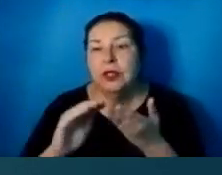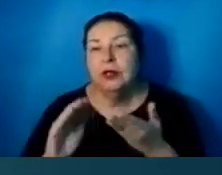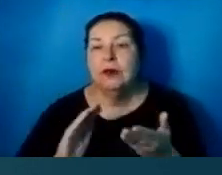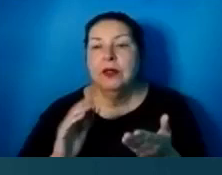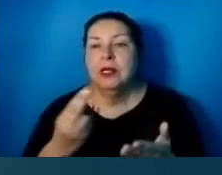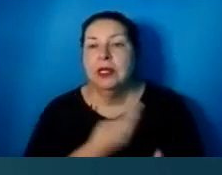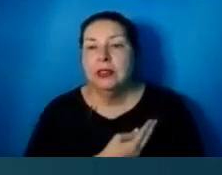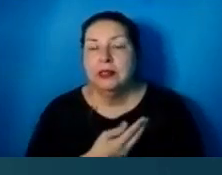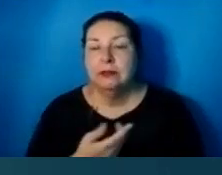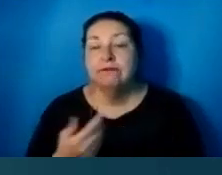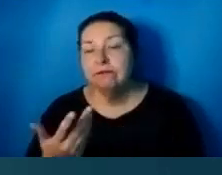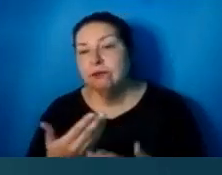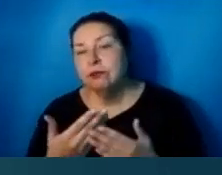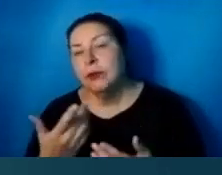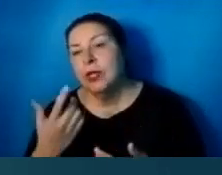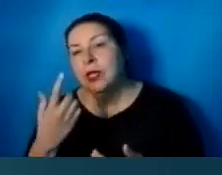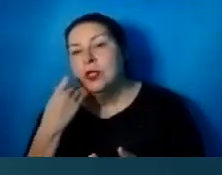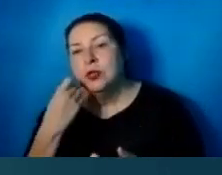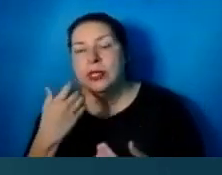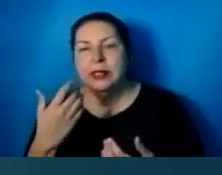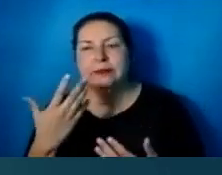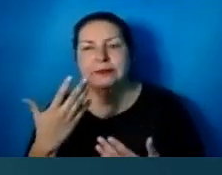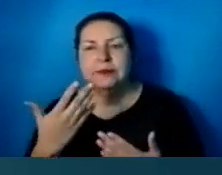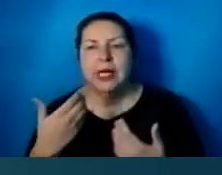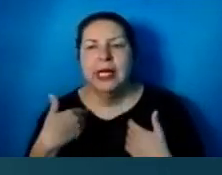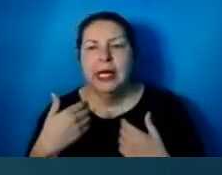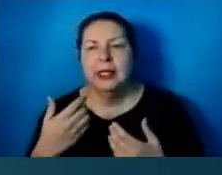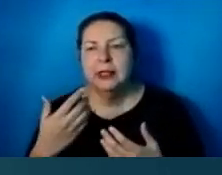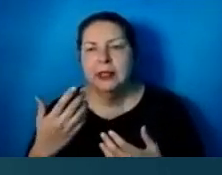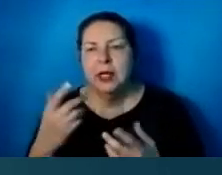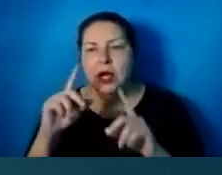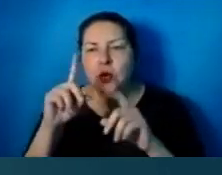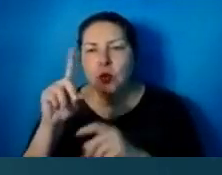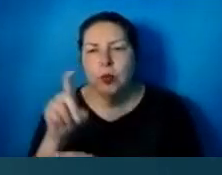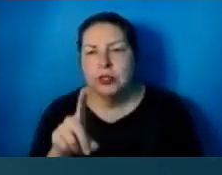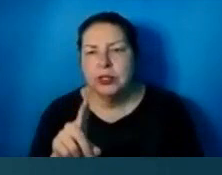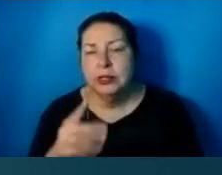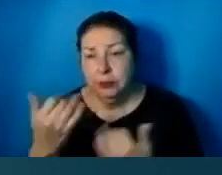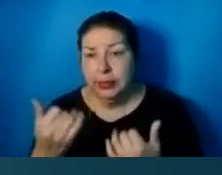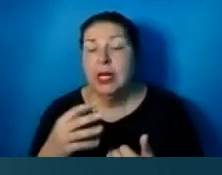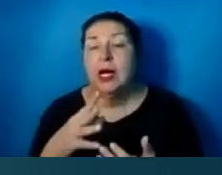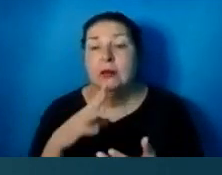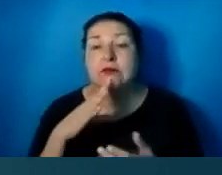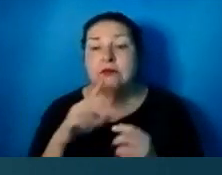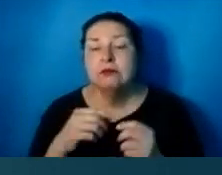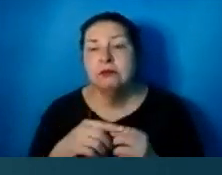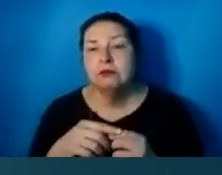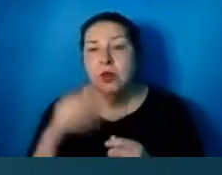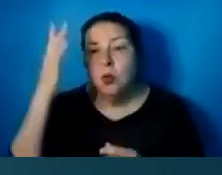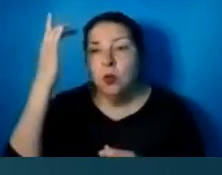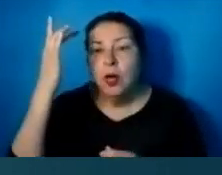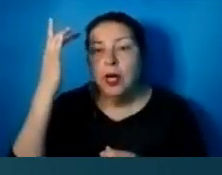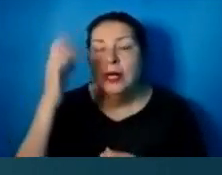some time ago that I will address now. And why doesn't God